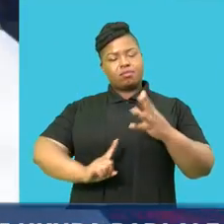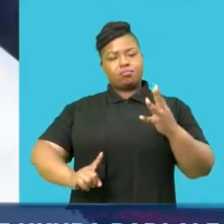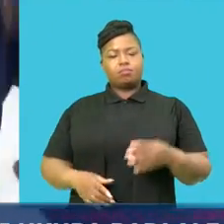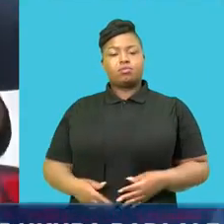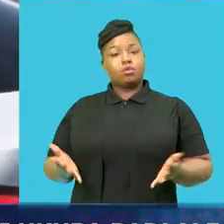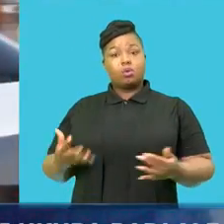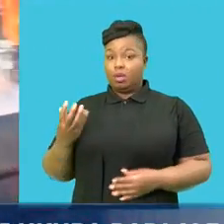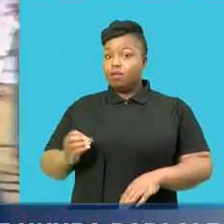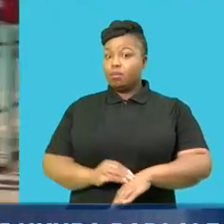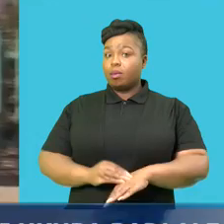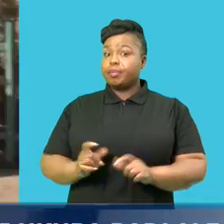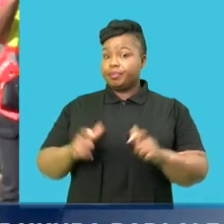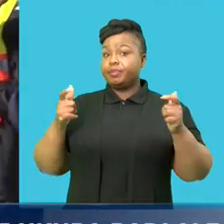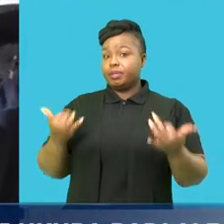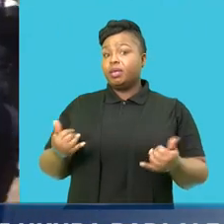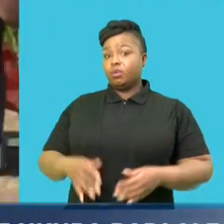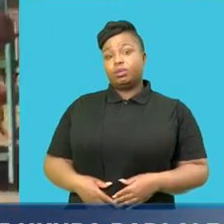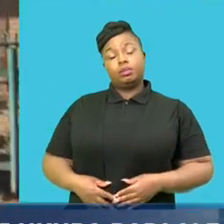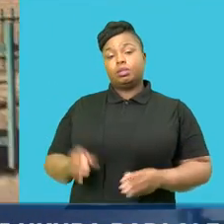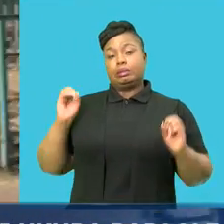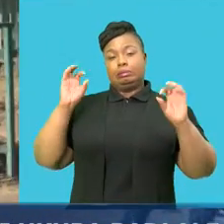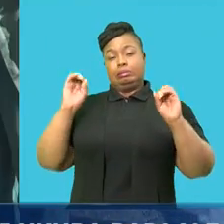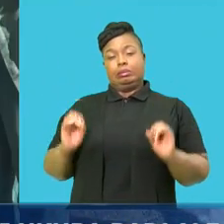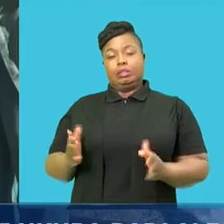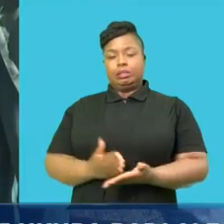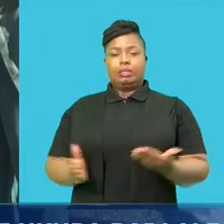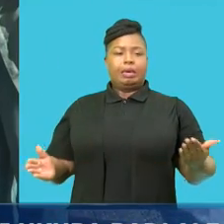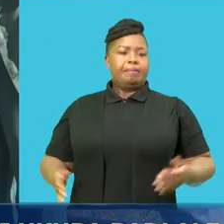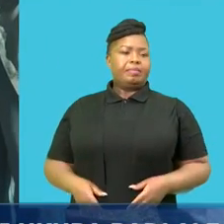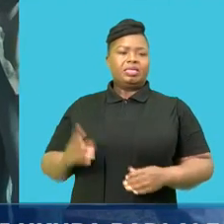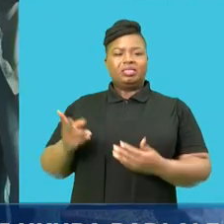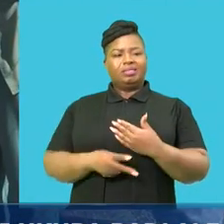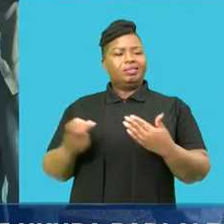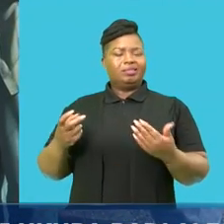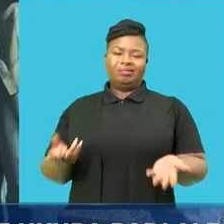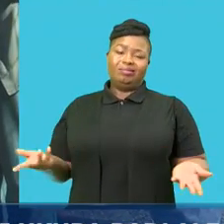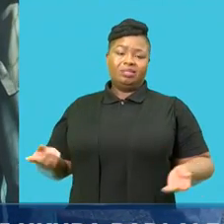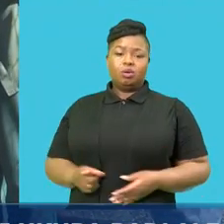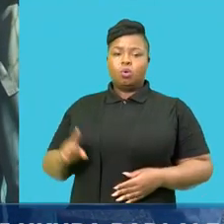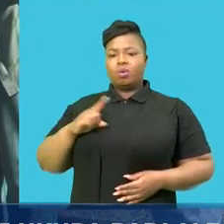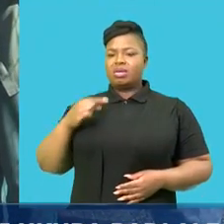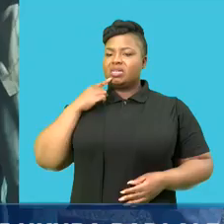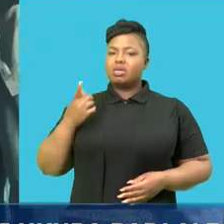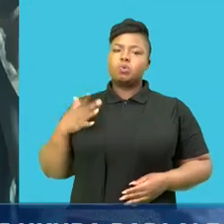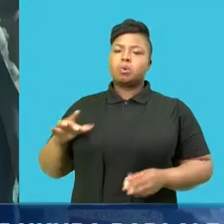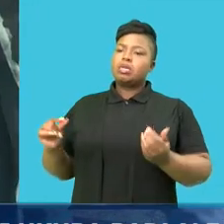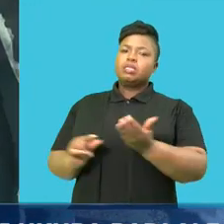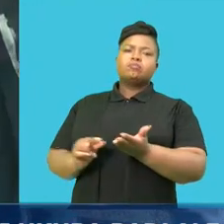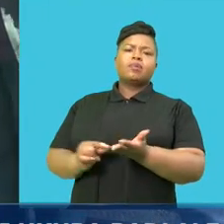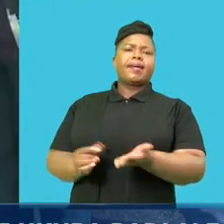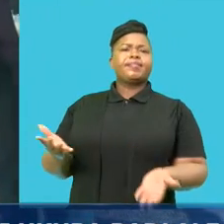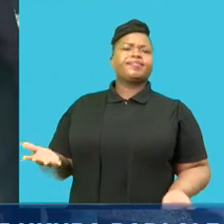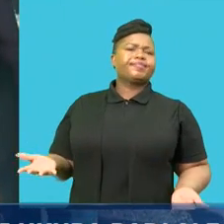There a problem with traffic lights, because there is SIM card and